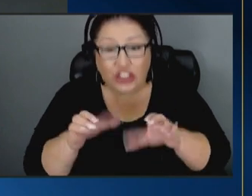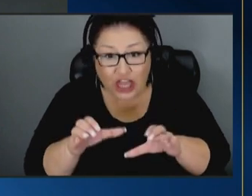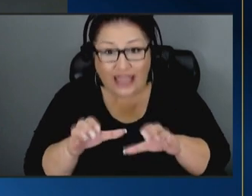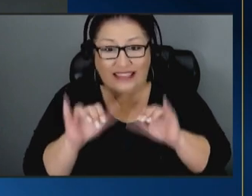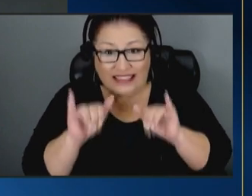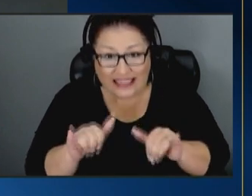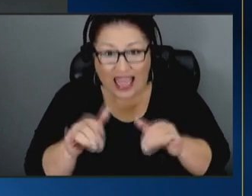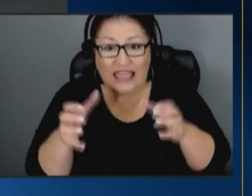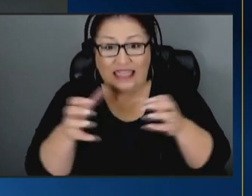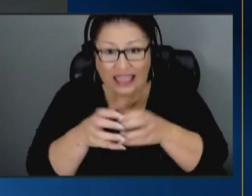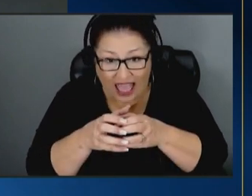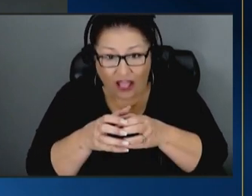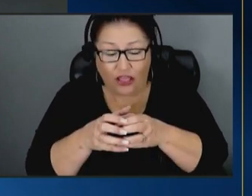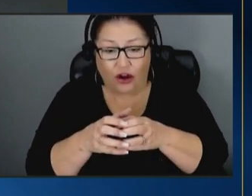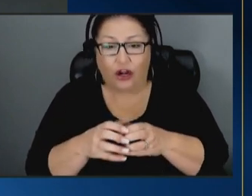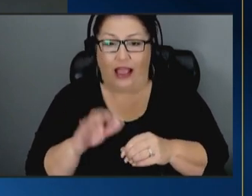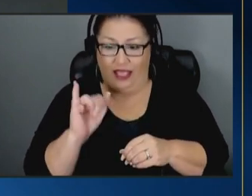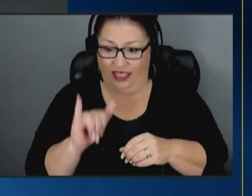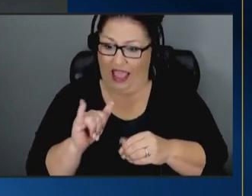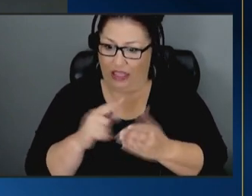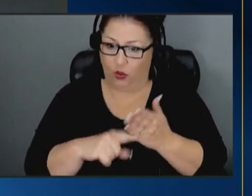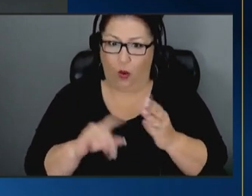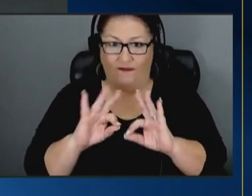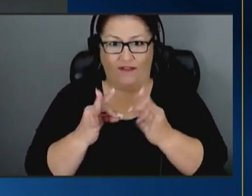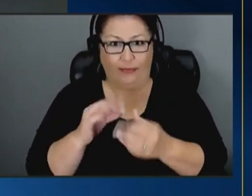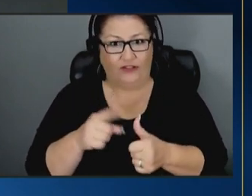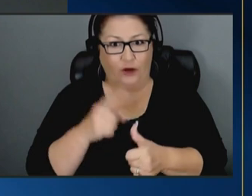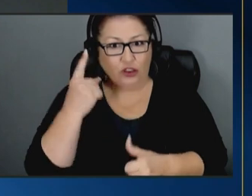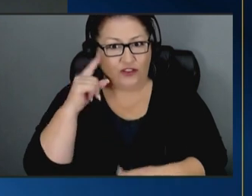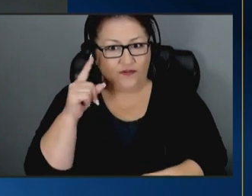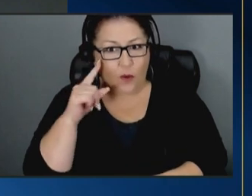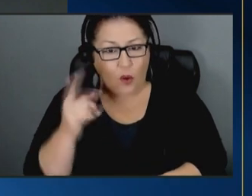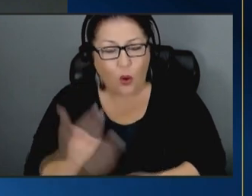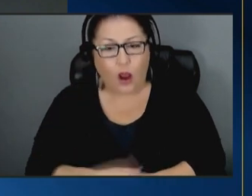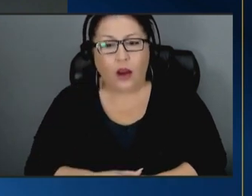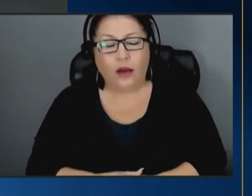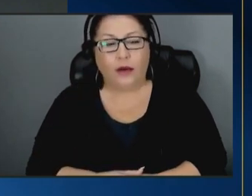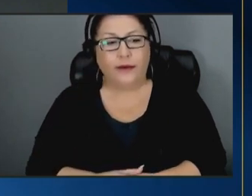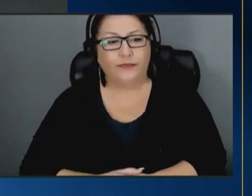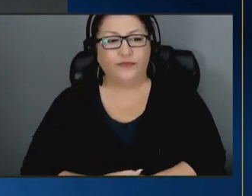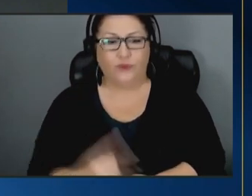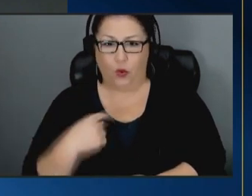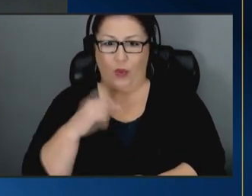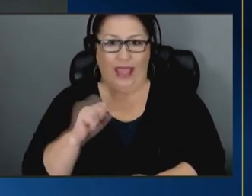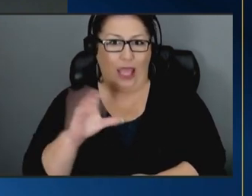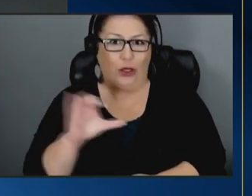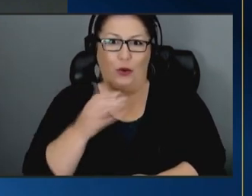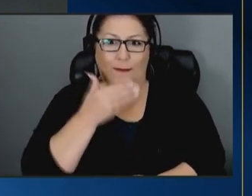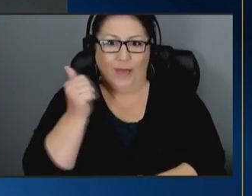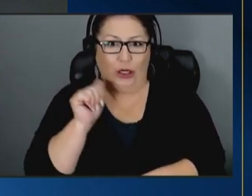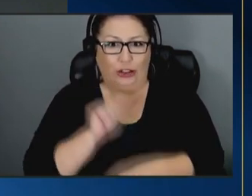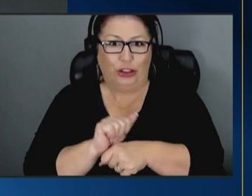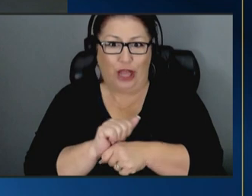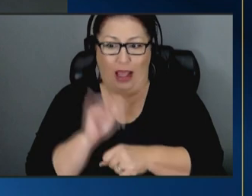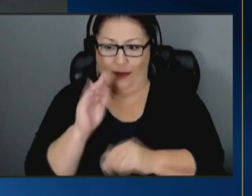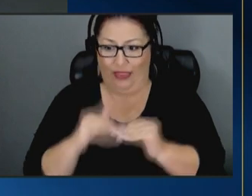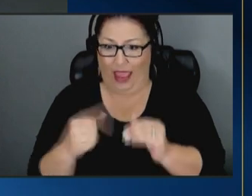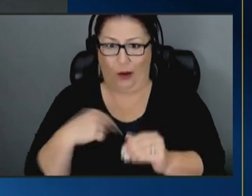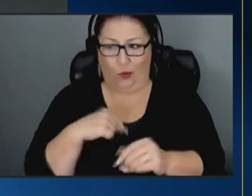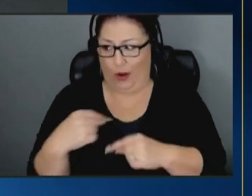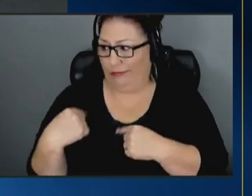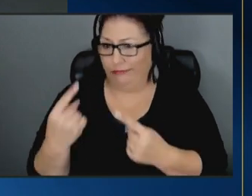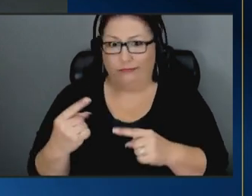families first is all about not always doable we can sure do a better job than we're um doing